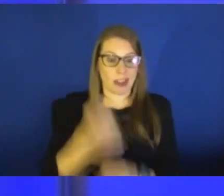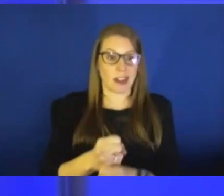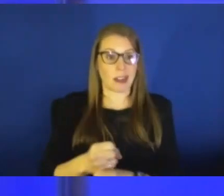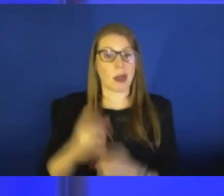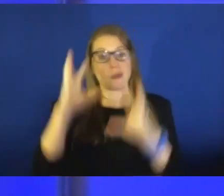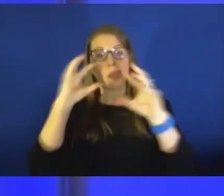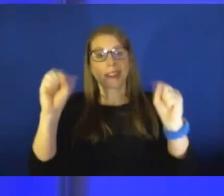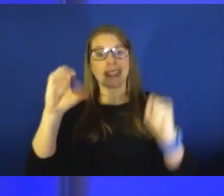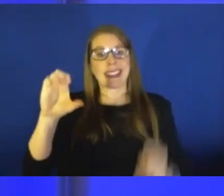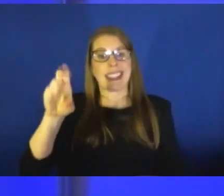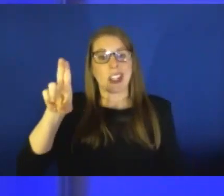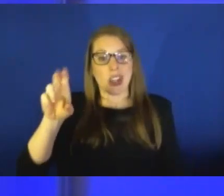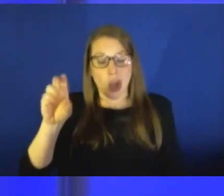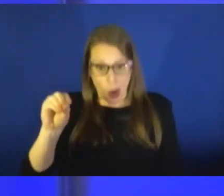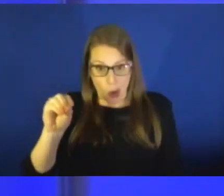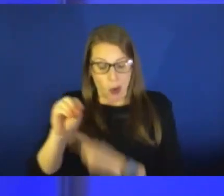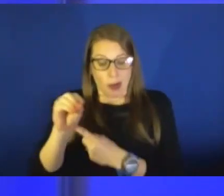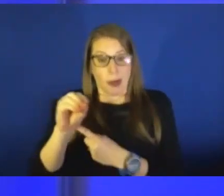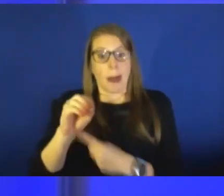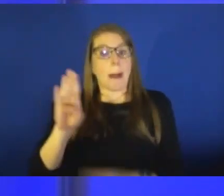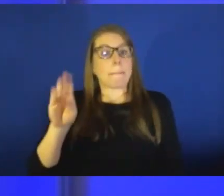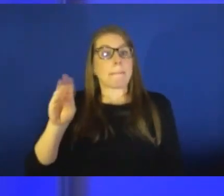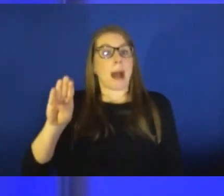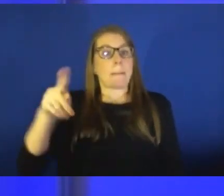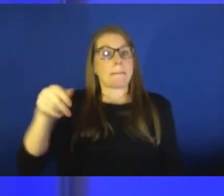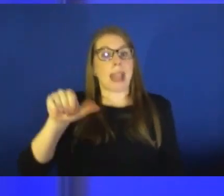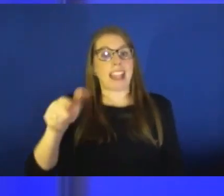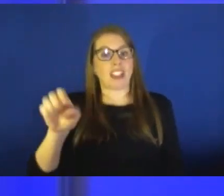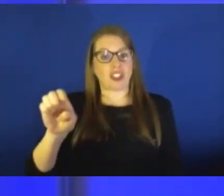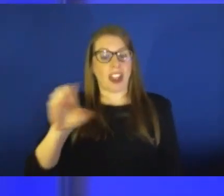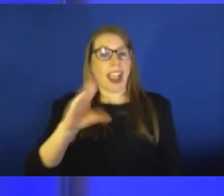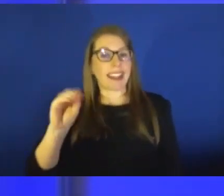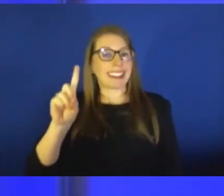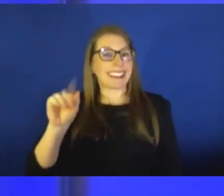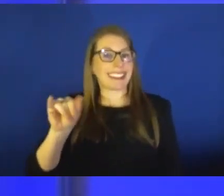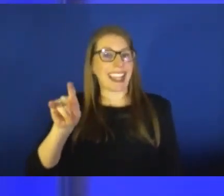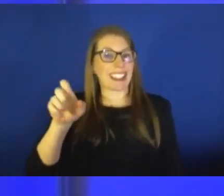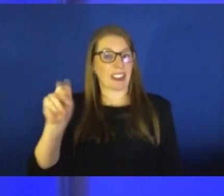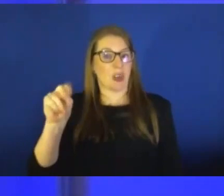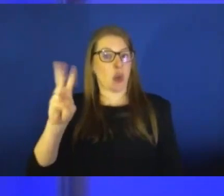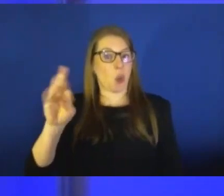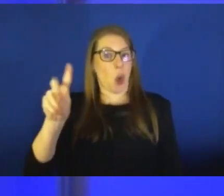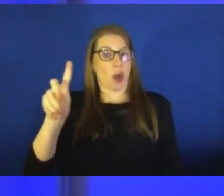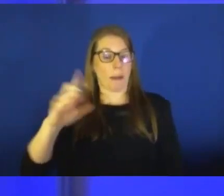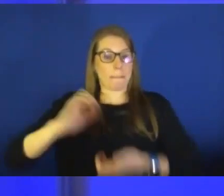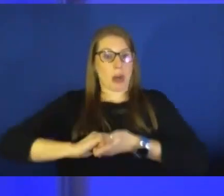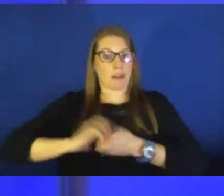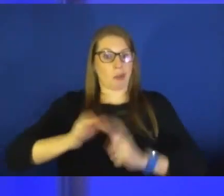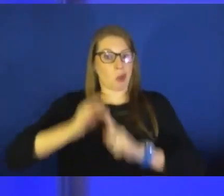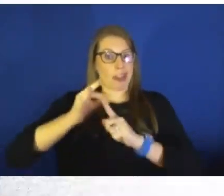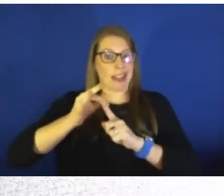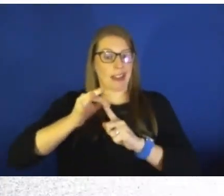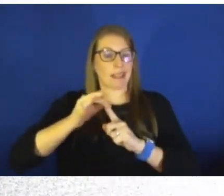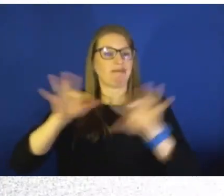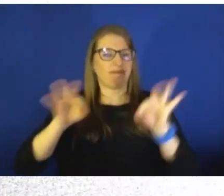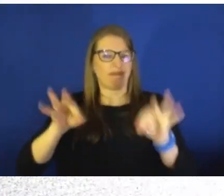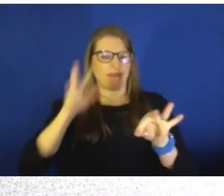Bob Page, and Royals president, Dayton Moore, discuss what makes this partnership unique. Have a great weekend.